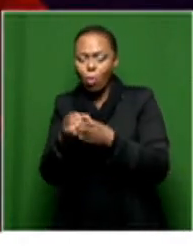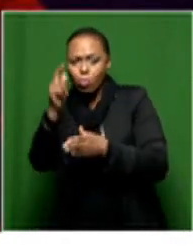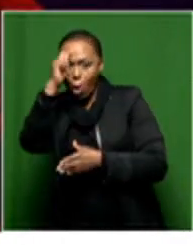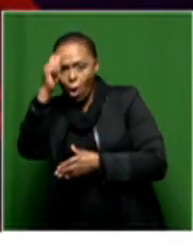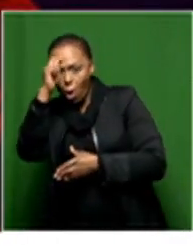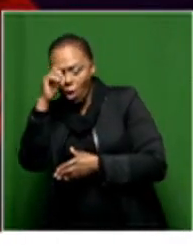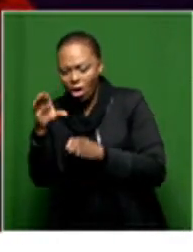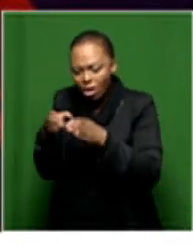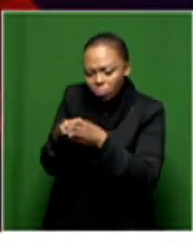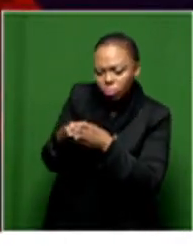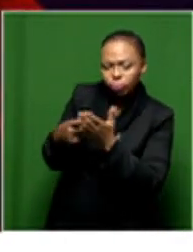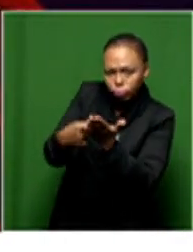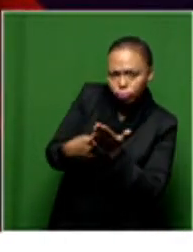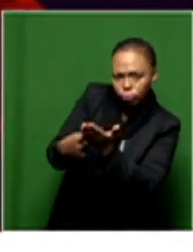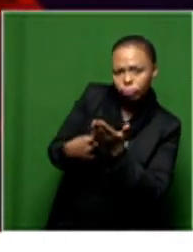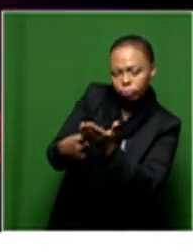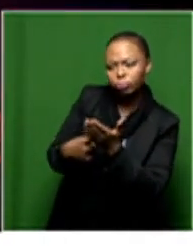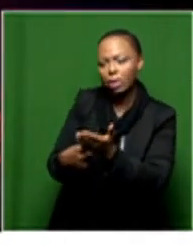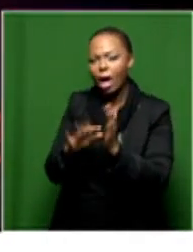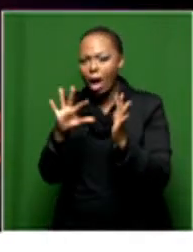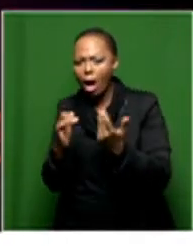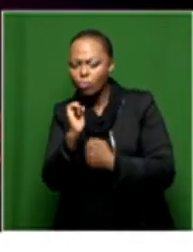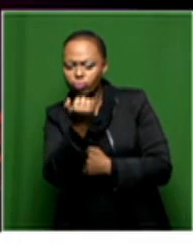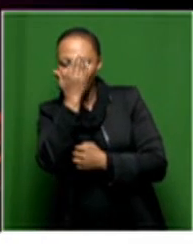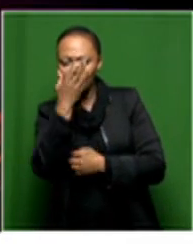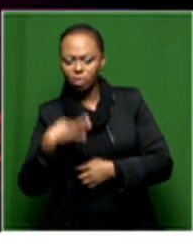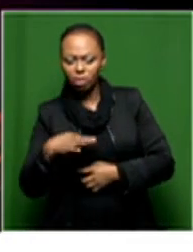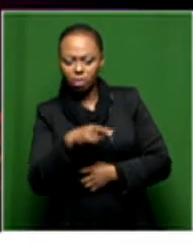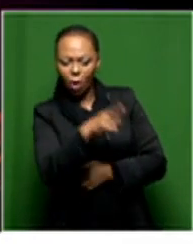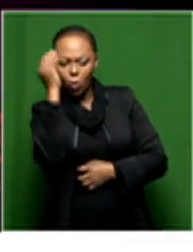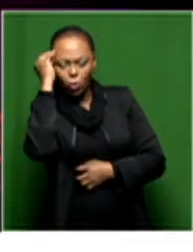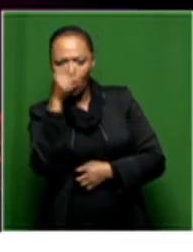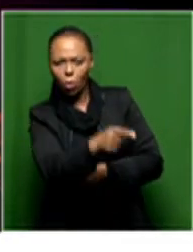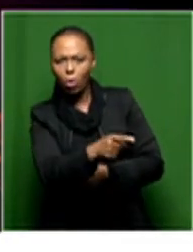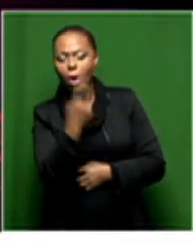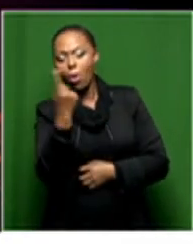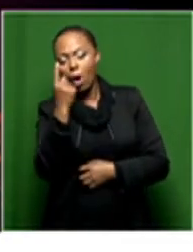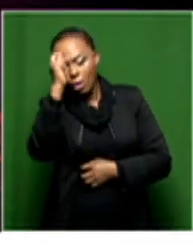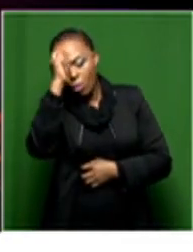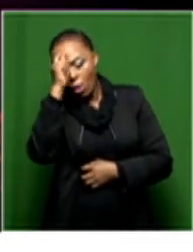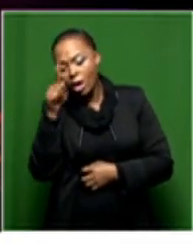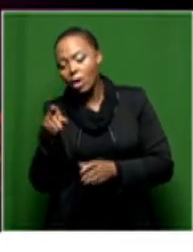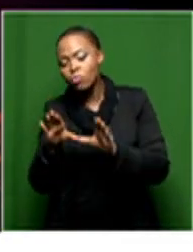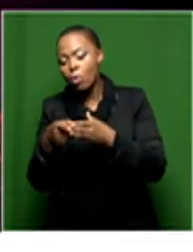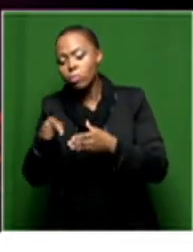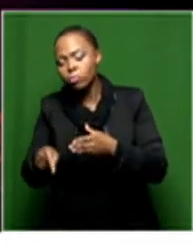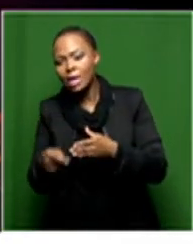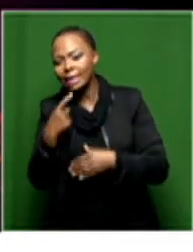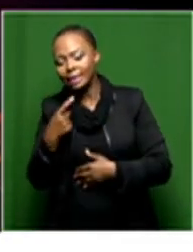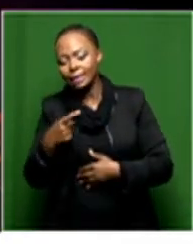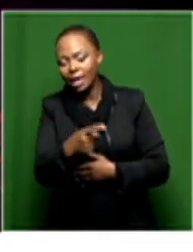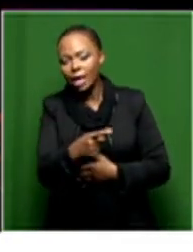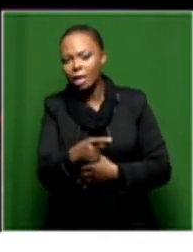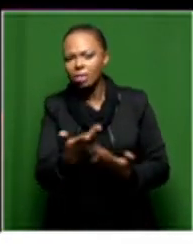will talk among each other to approach a girl that they know or one of the boys in that group knows to say,